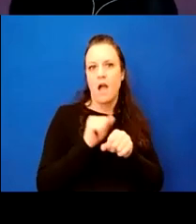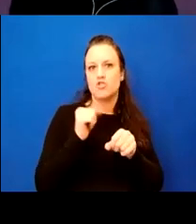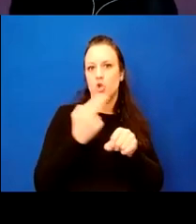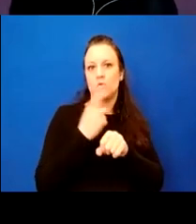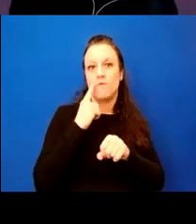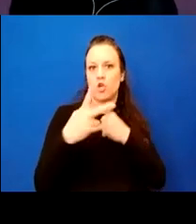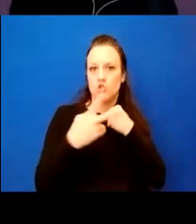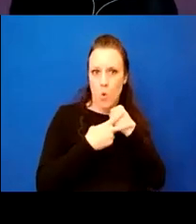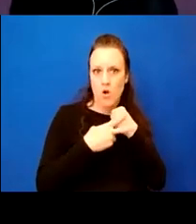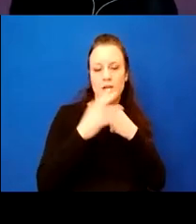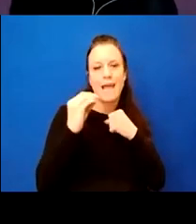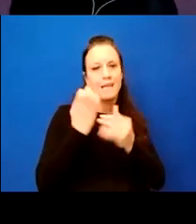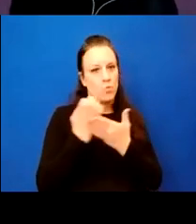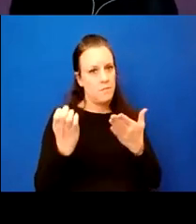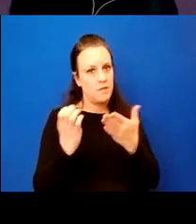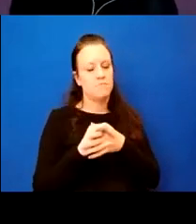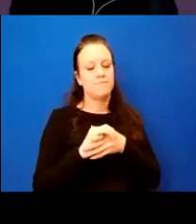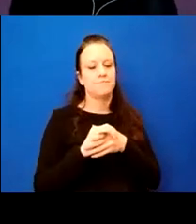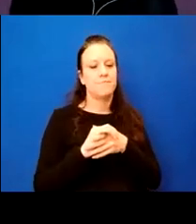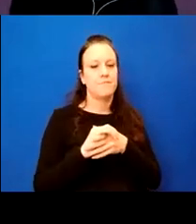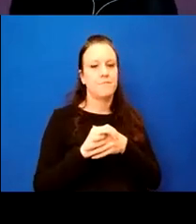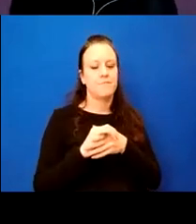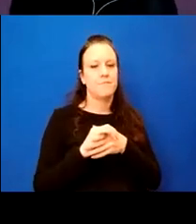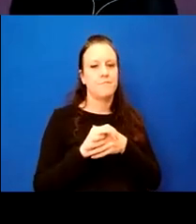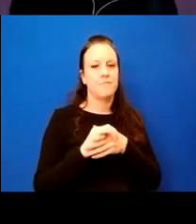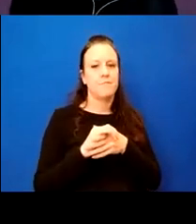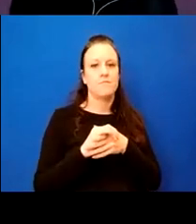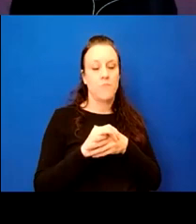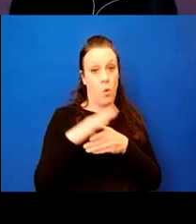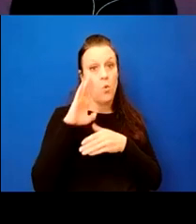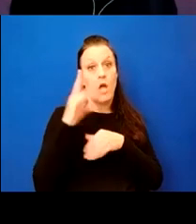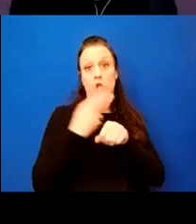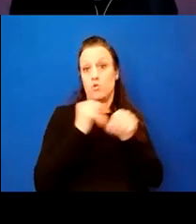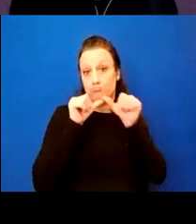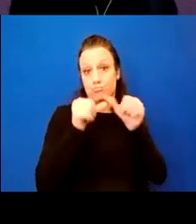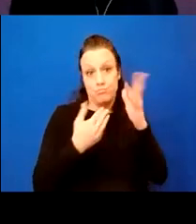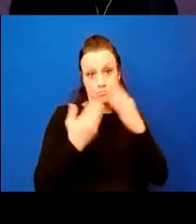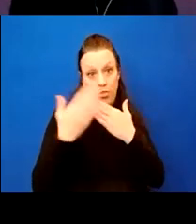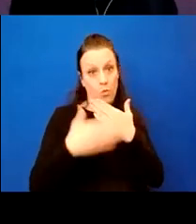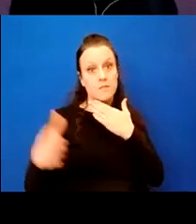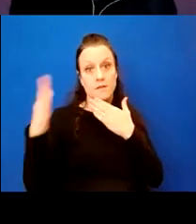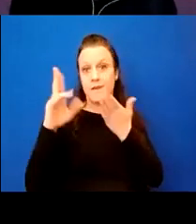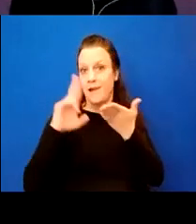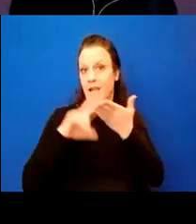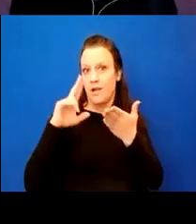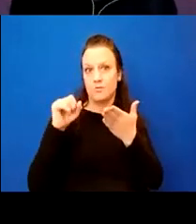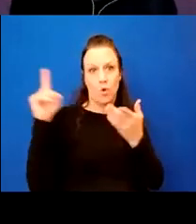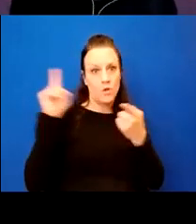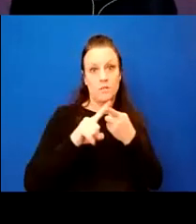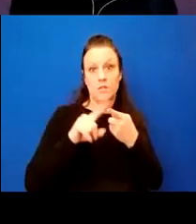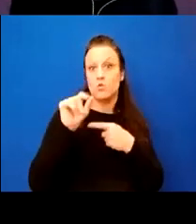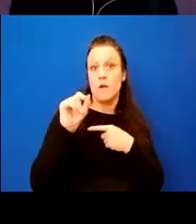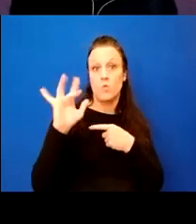for storage and equipment, um, will be in use, uh, throughout the rest of the contract. So basically up until